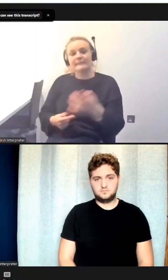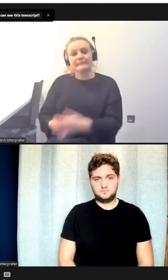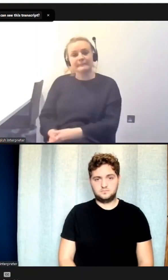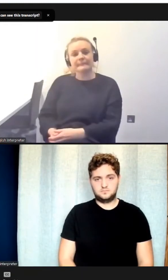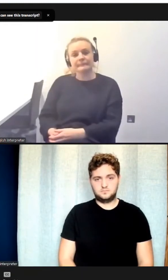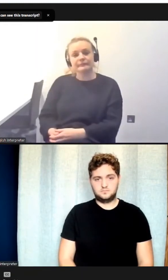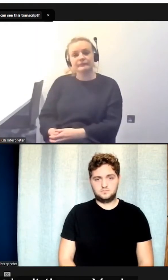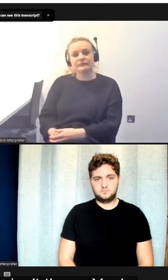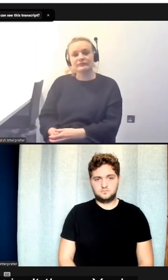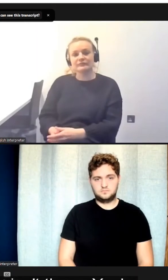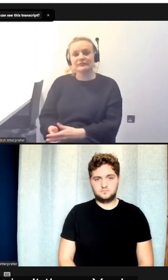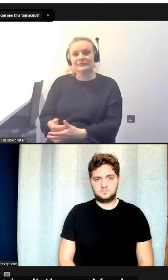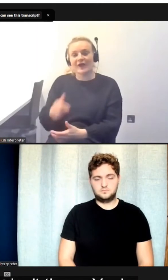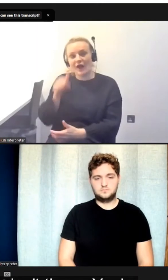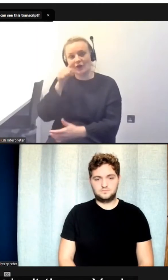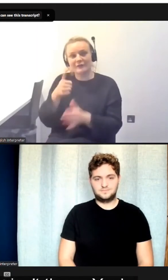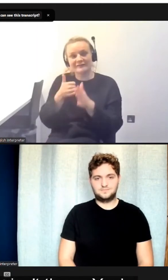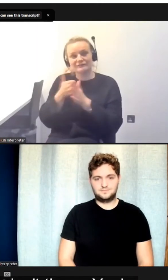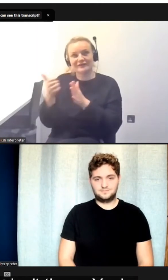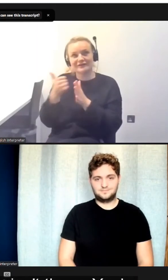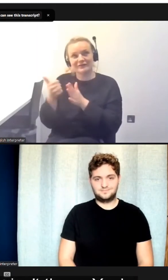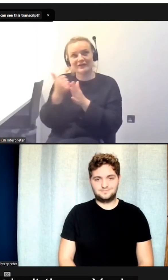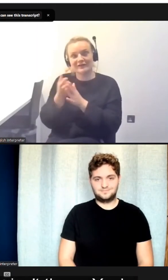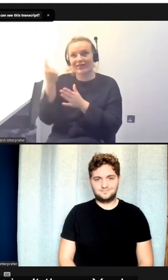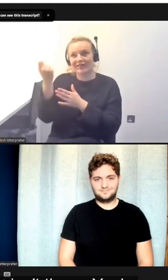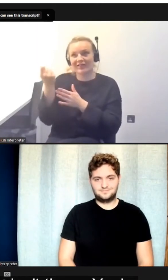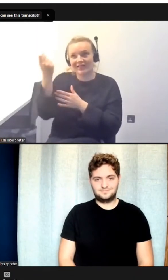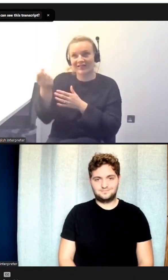Yeah. Bit of a recurrent theme there, isn't there? Yeah.